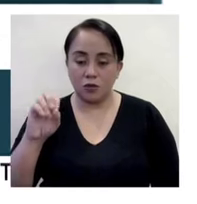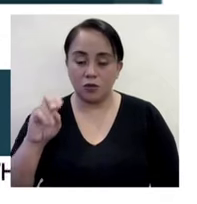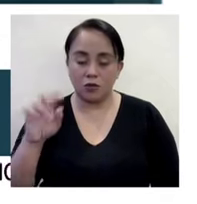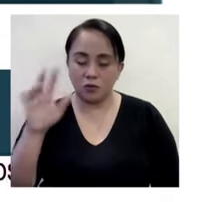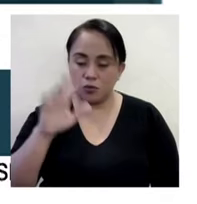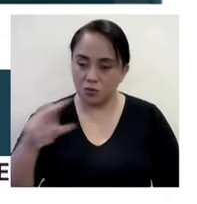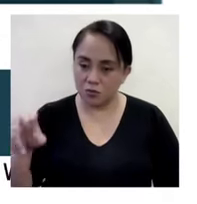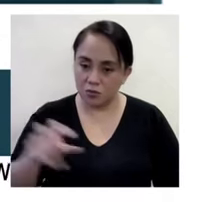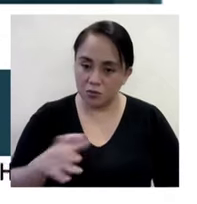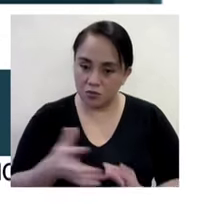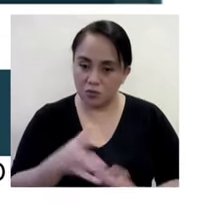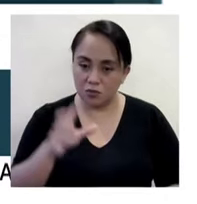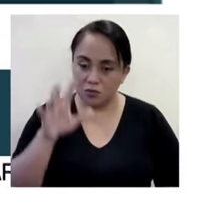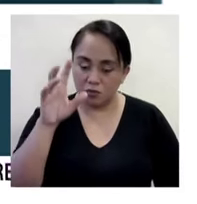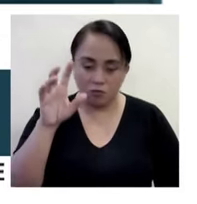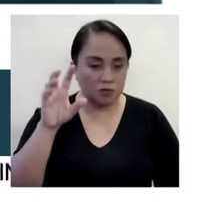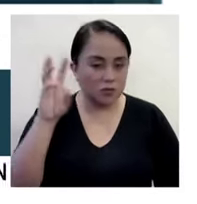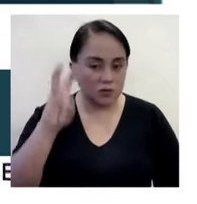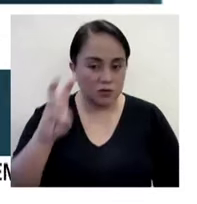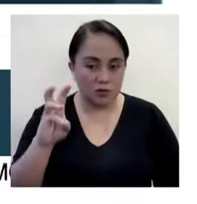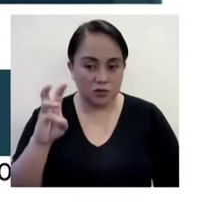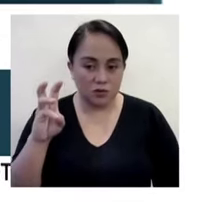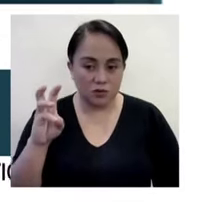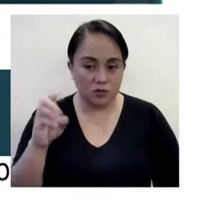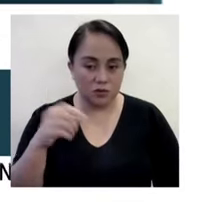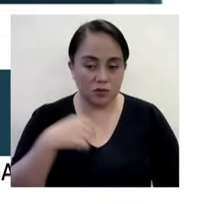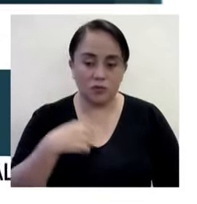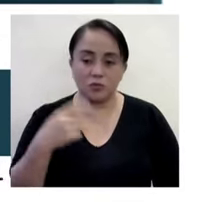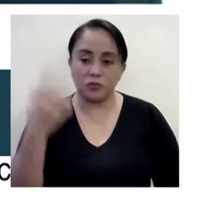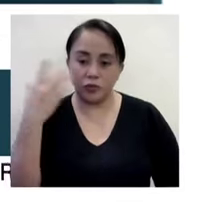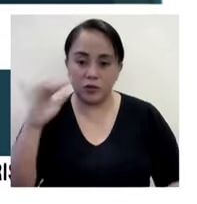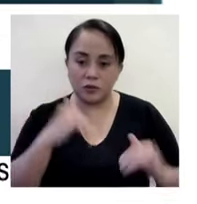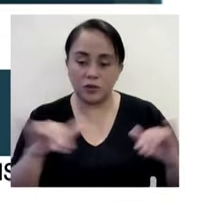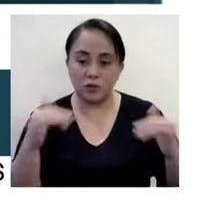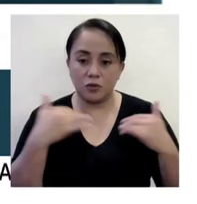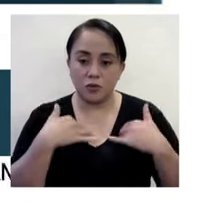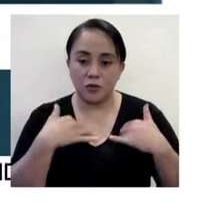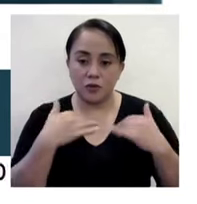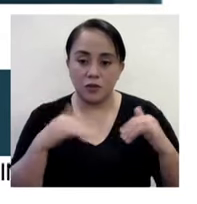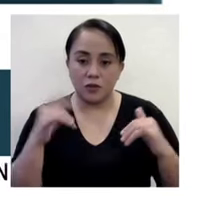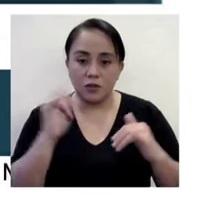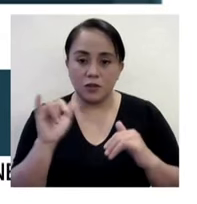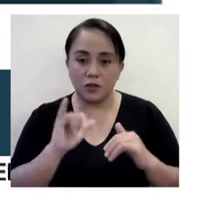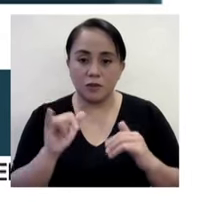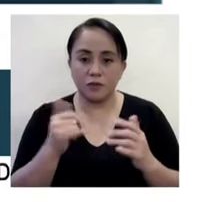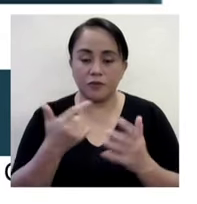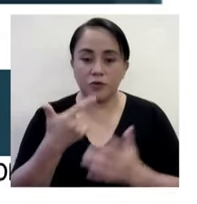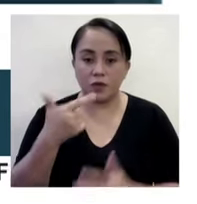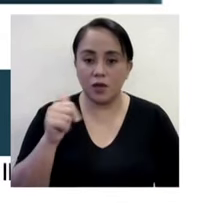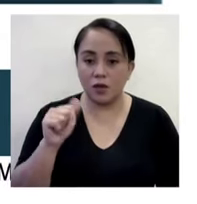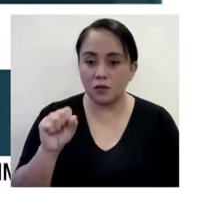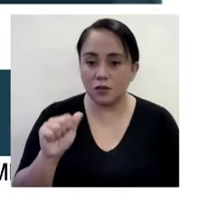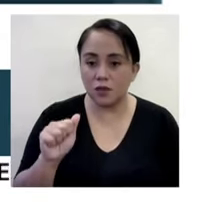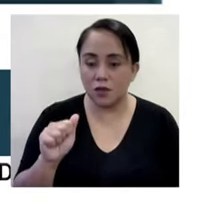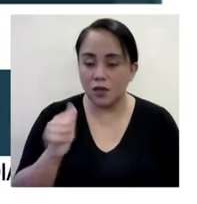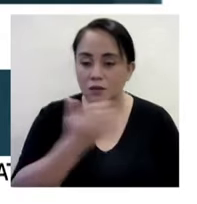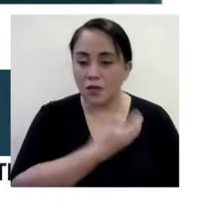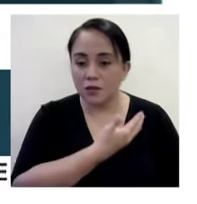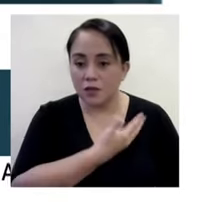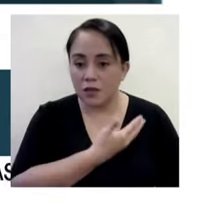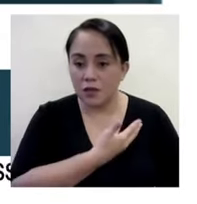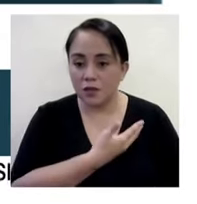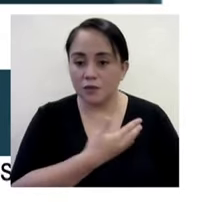in two batches, a total in 28 persons. So we're working on that. As for Gaza, we've already brought home 111.